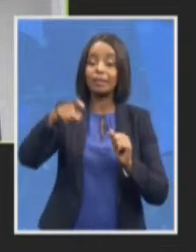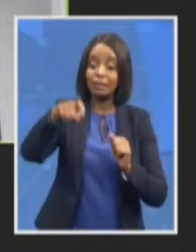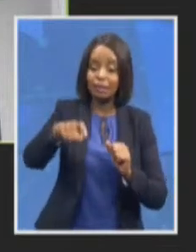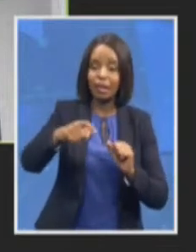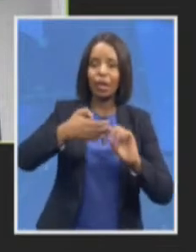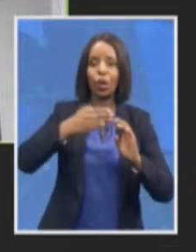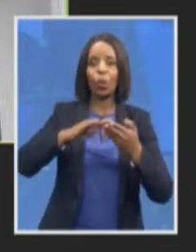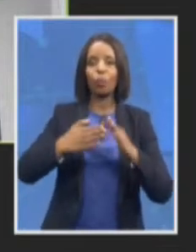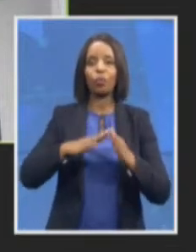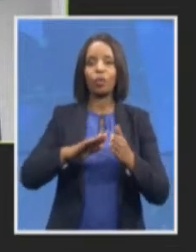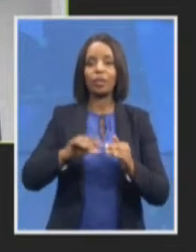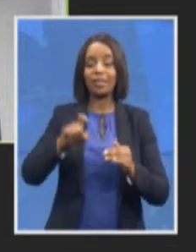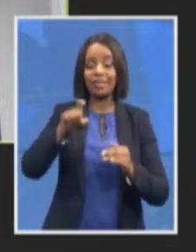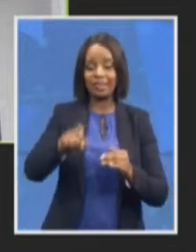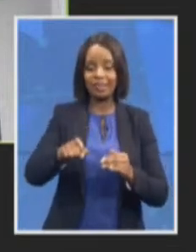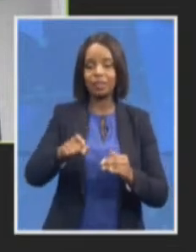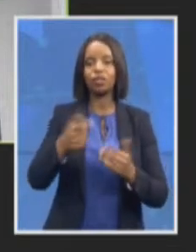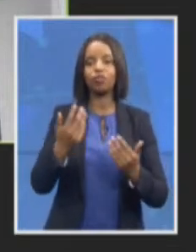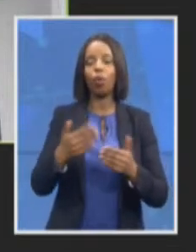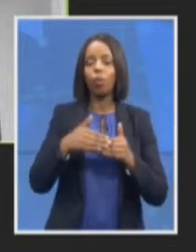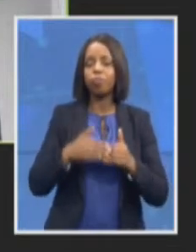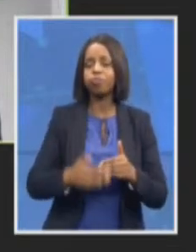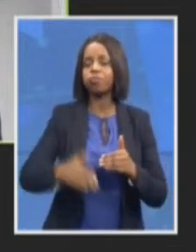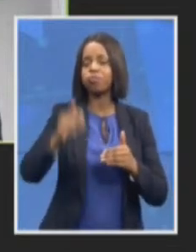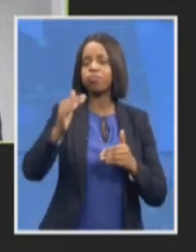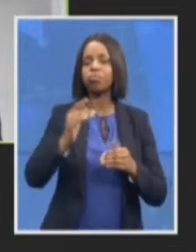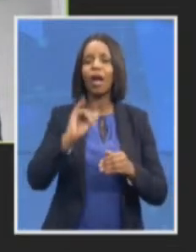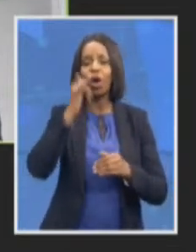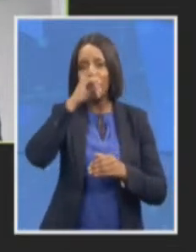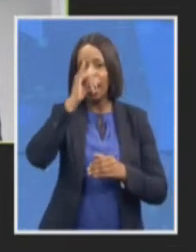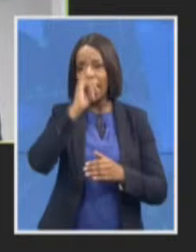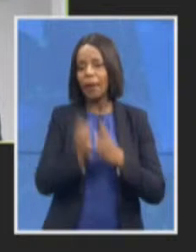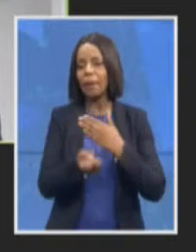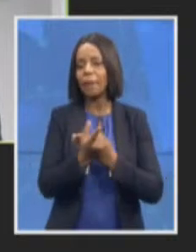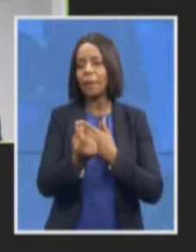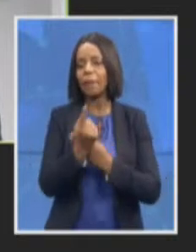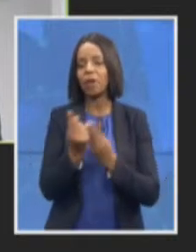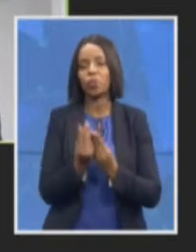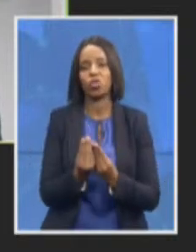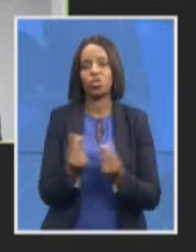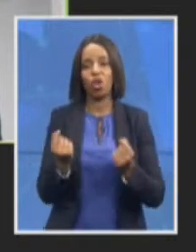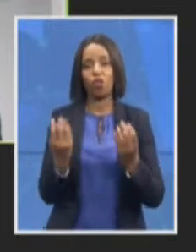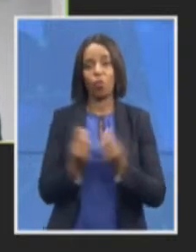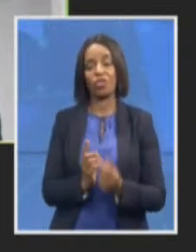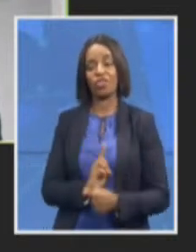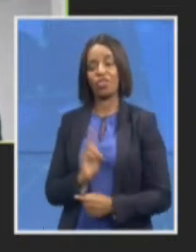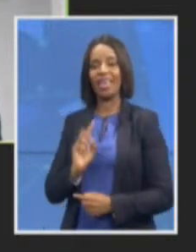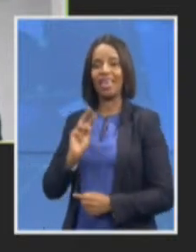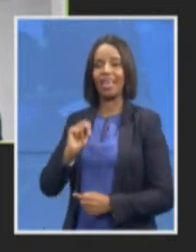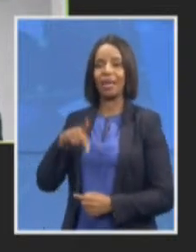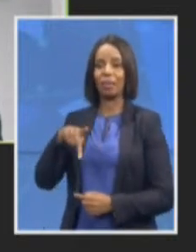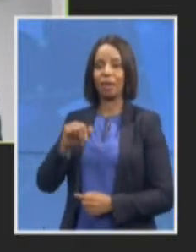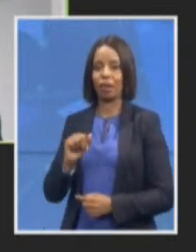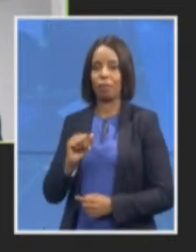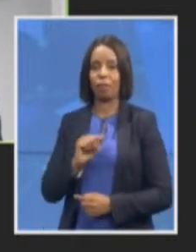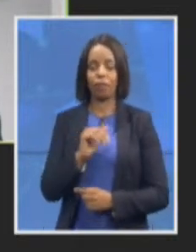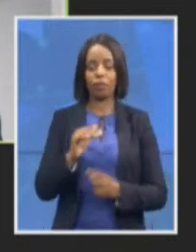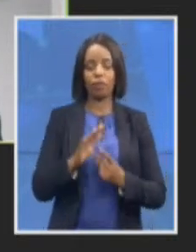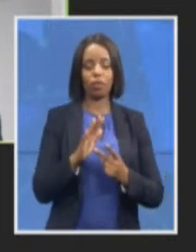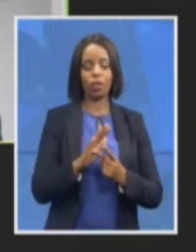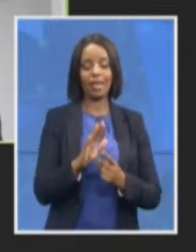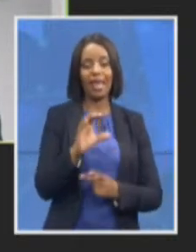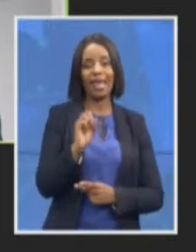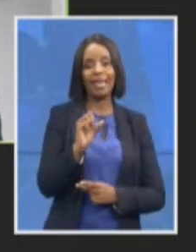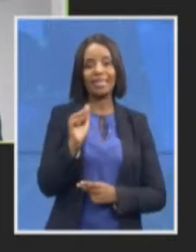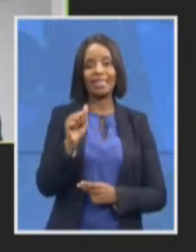crime we're also looking to together with our key partners SAPS to be more strategic in terms